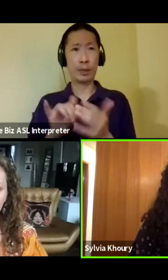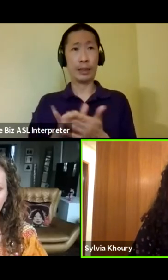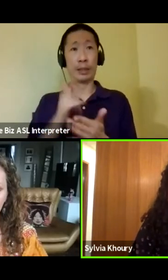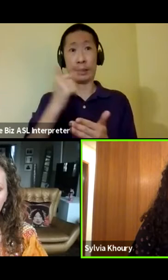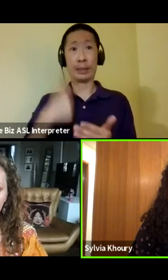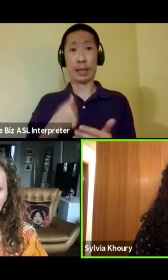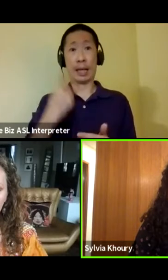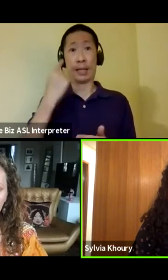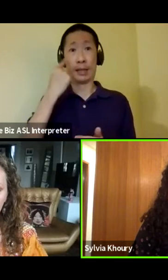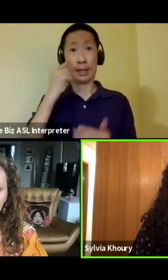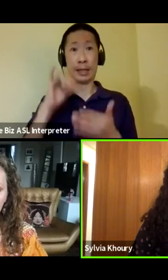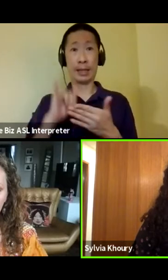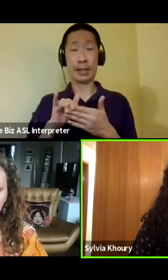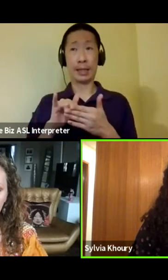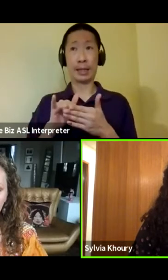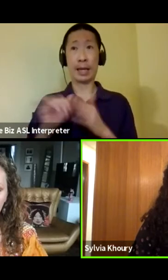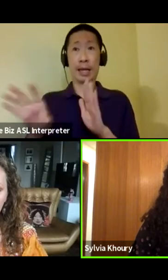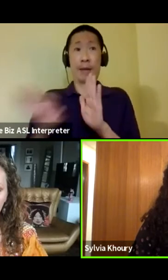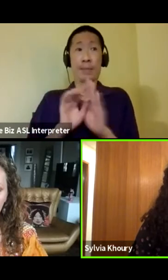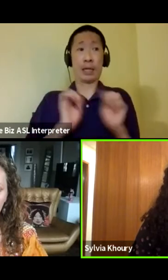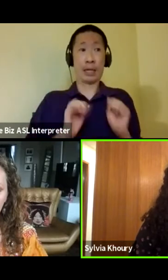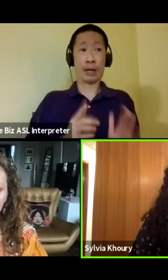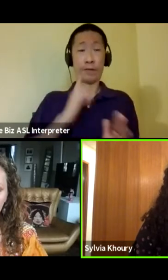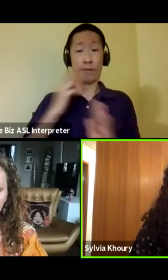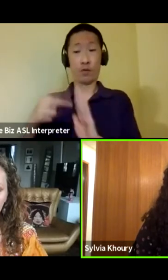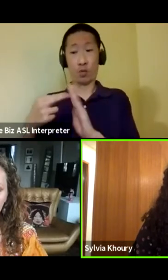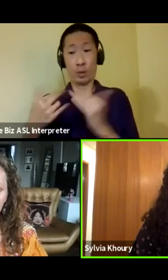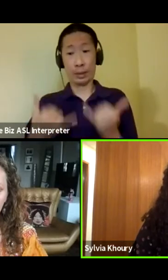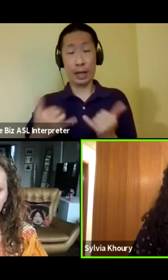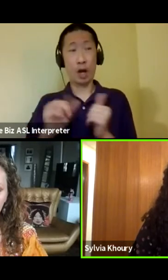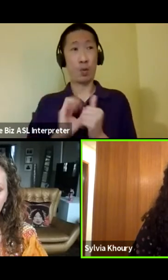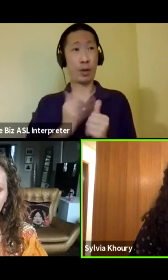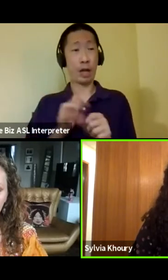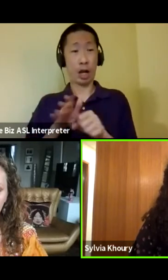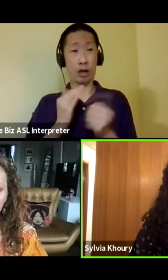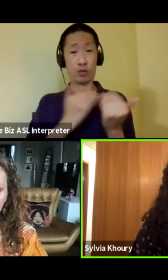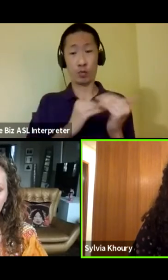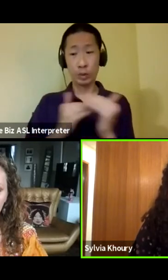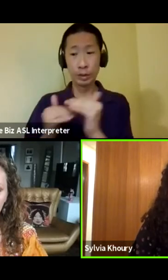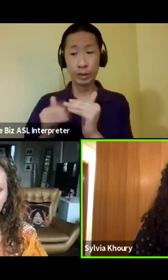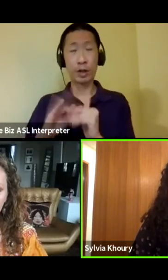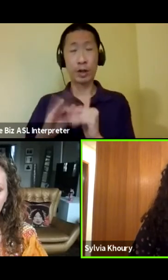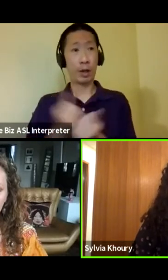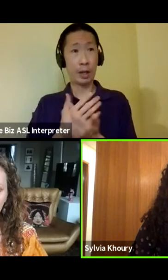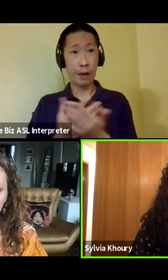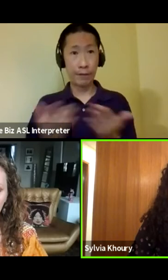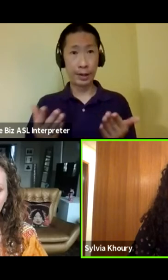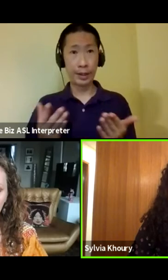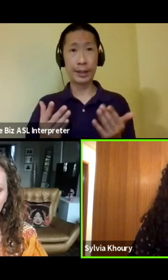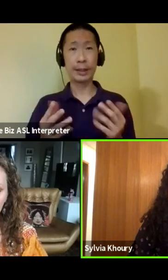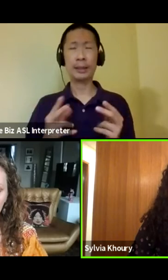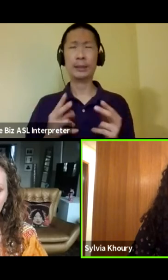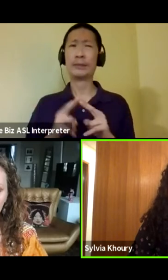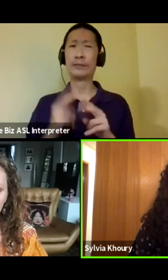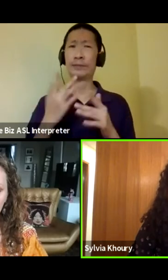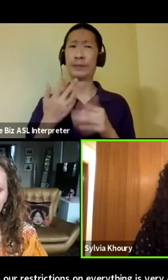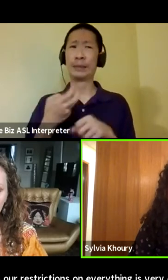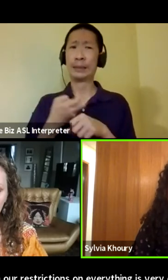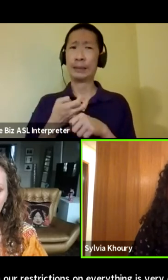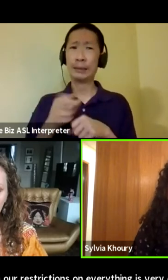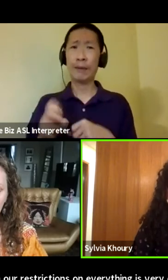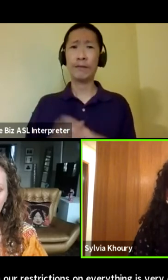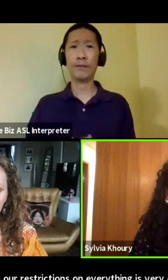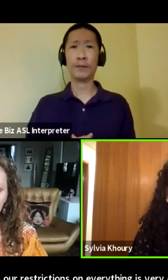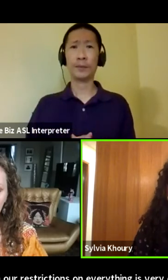actually think that casting, especially now with our restrictions on everything is very difficult. And then